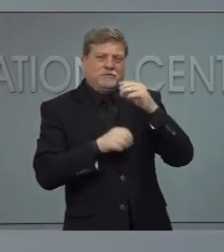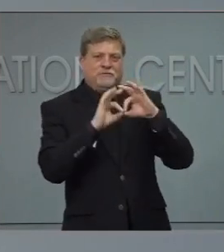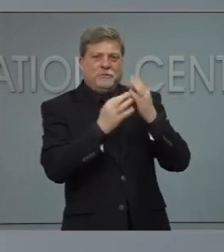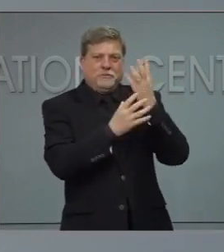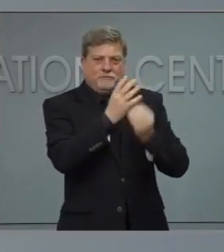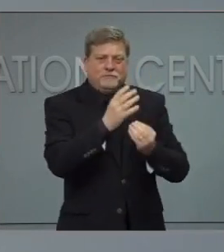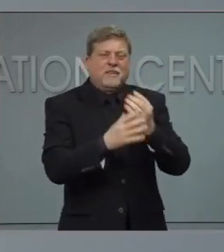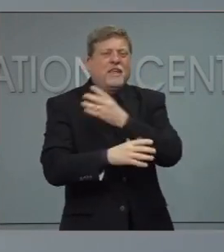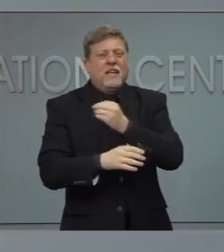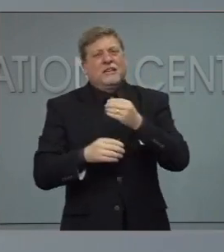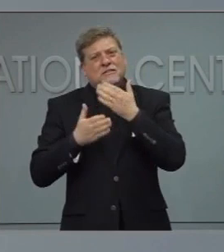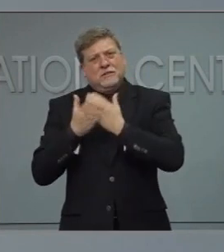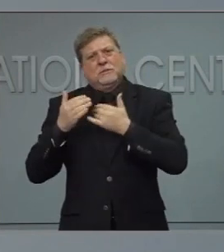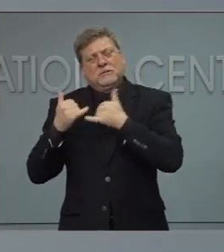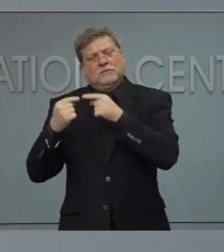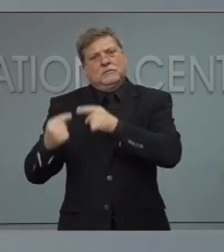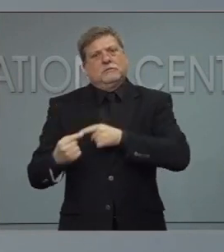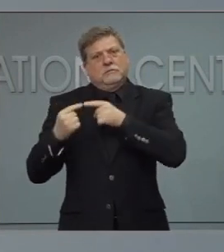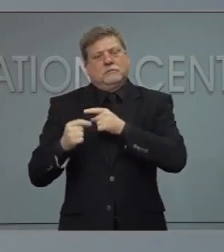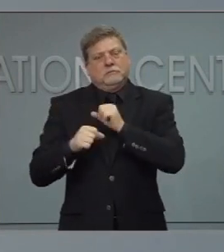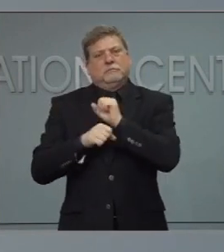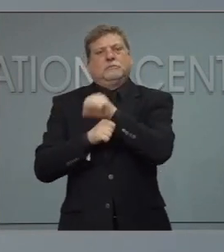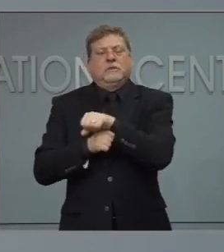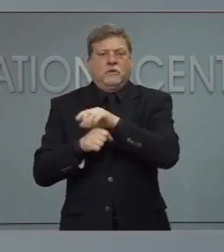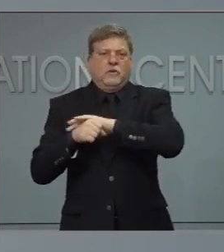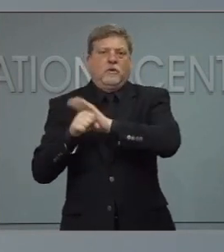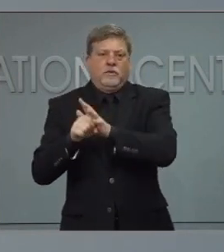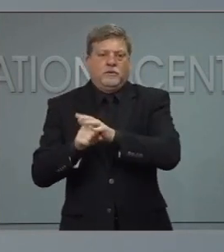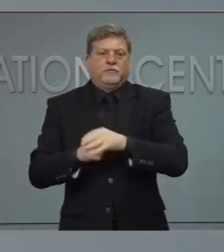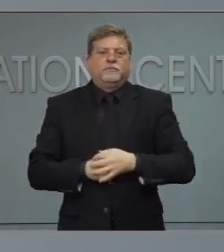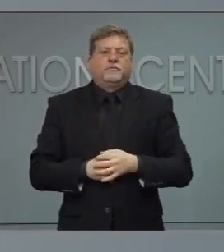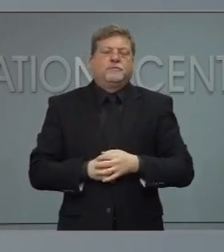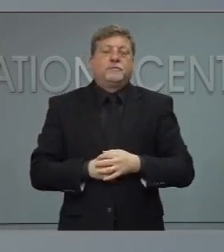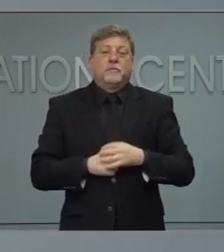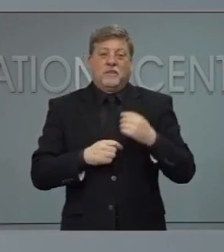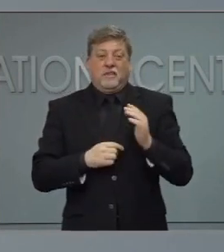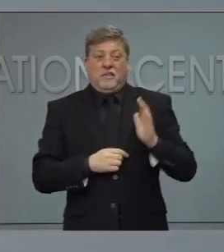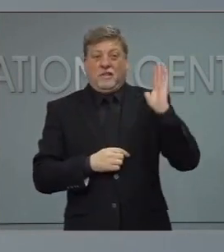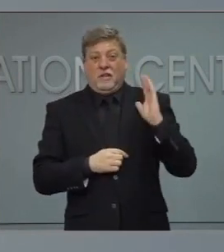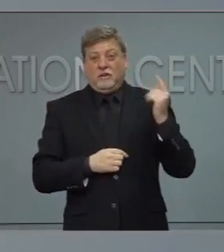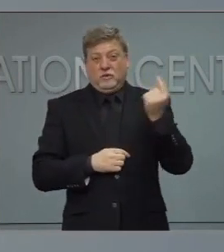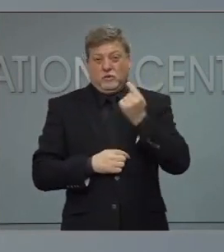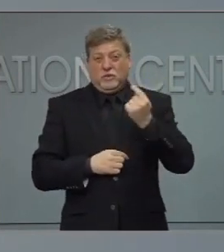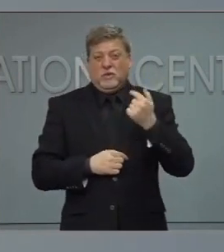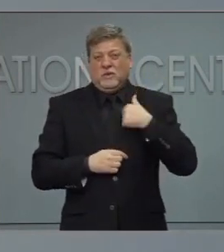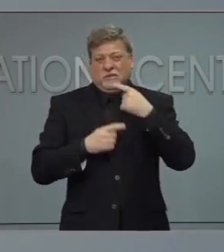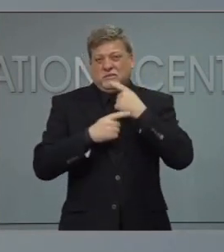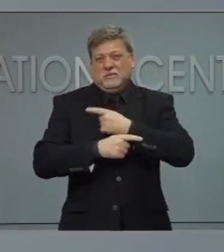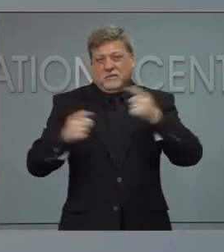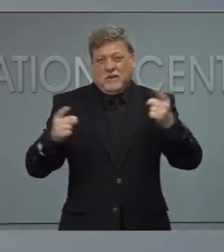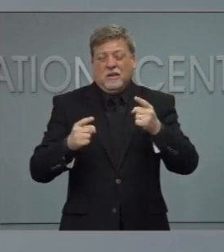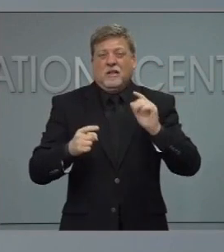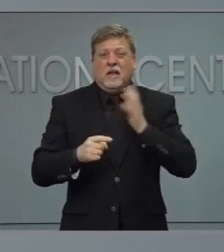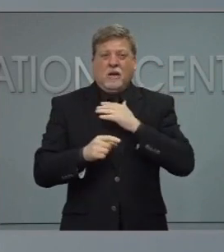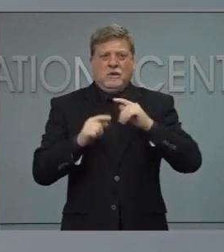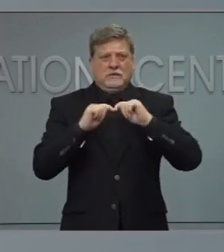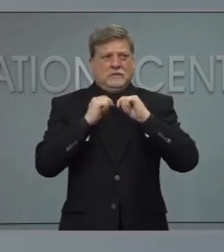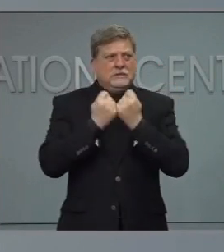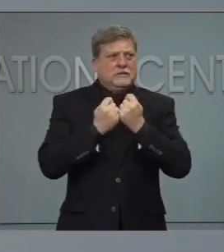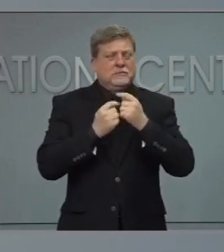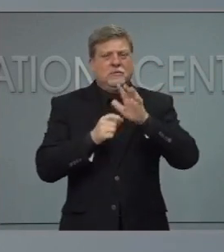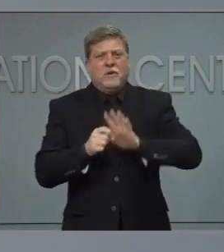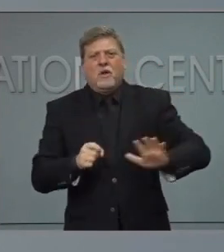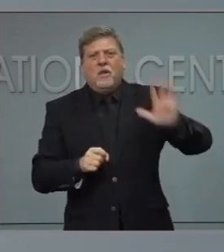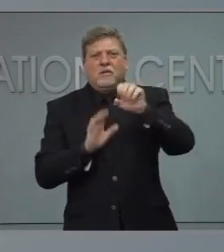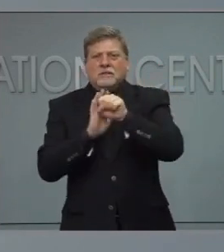briefing, North Carolina continues to focus on getting vaccines into arms as quickly and as fairly as possible, and I'm so grateful